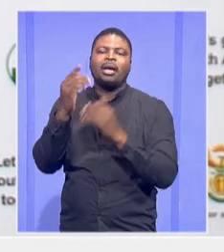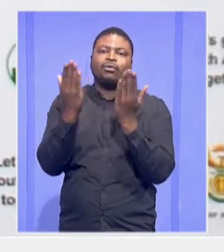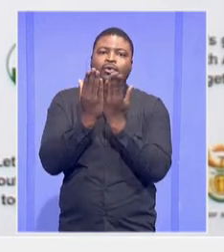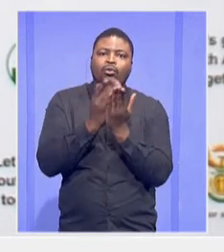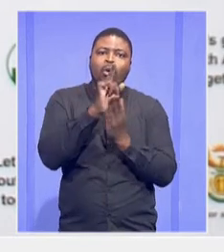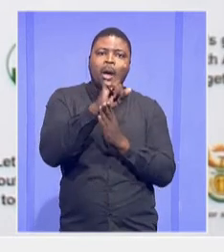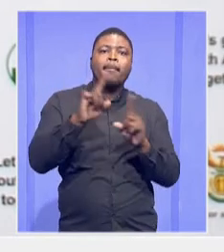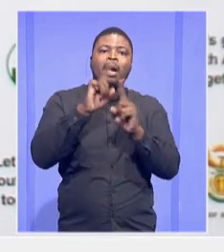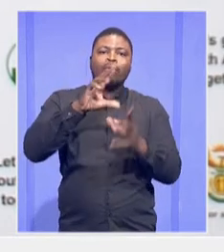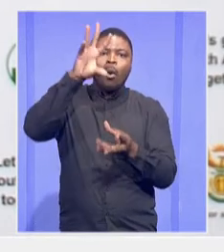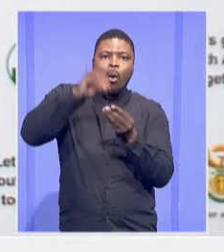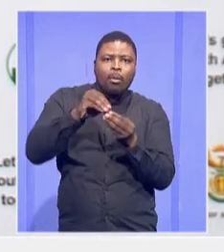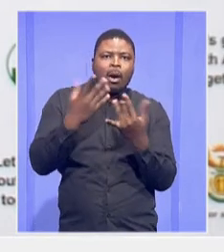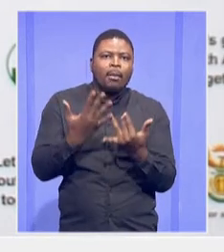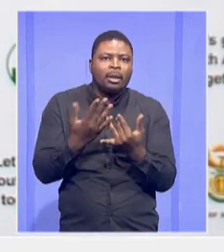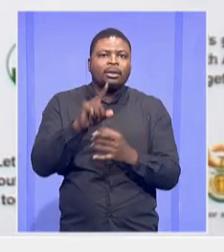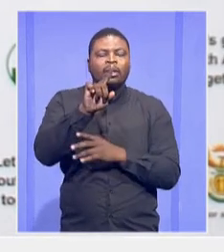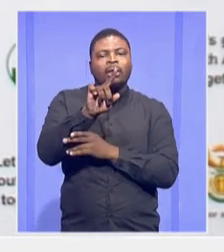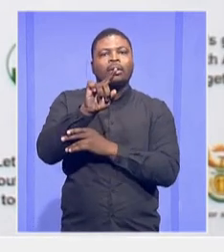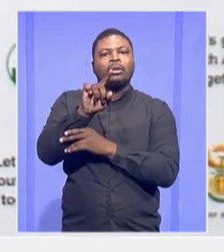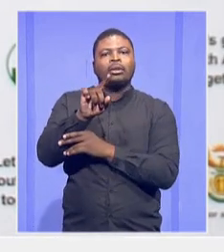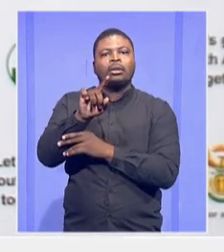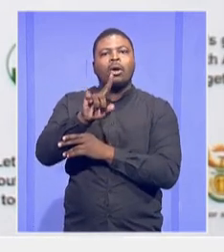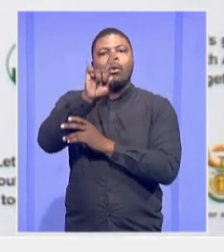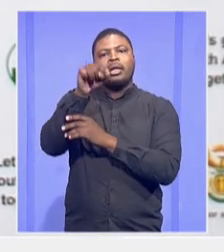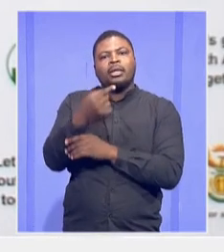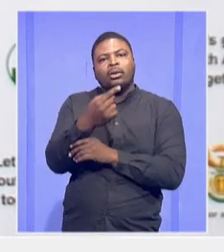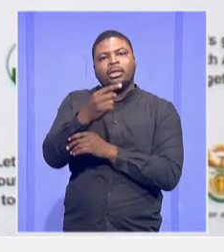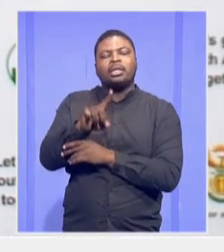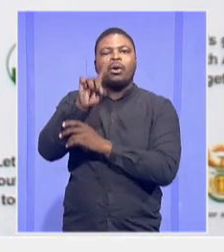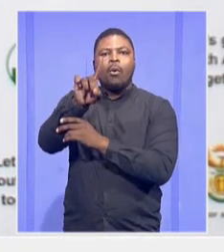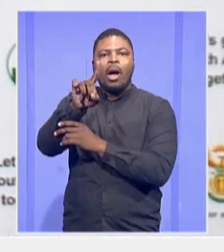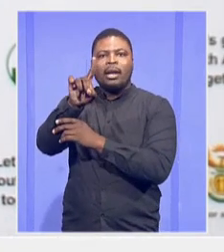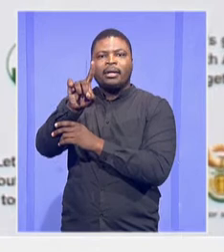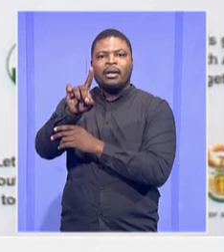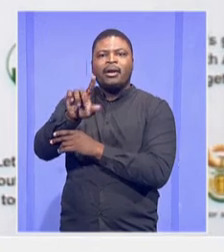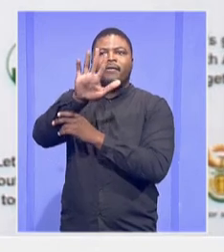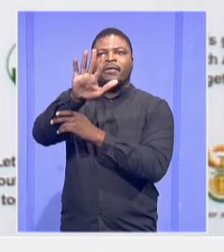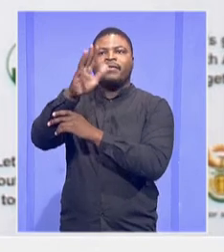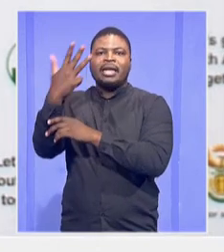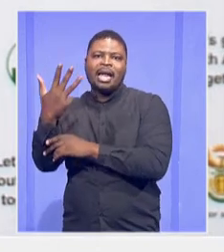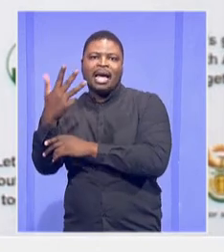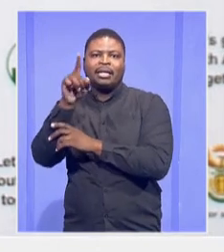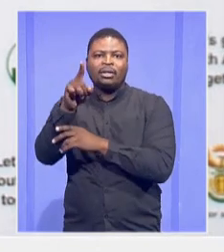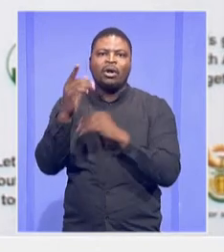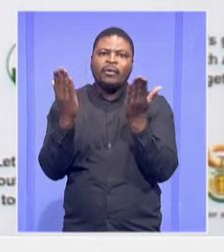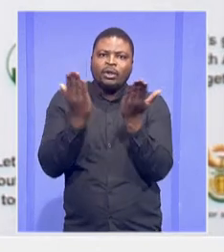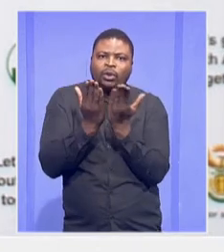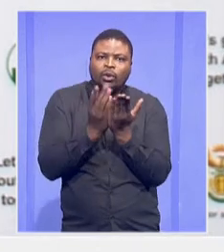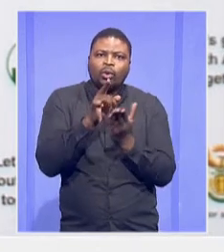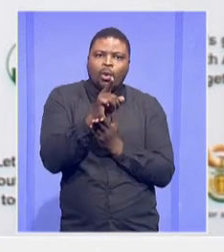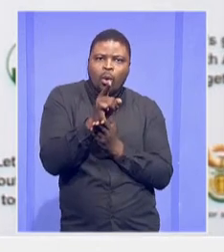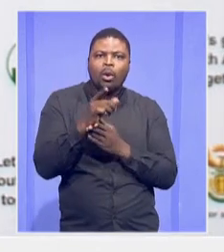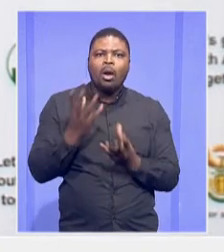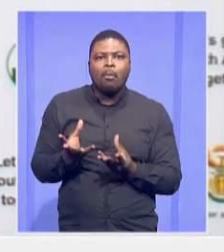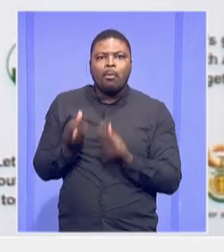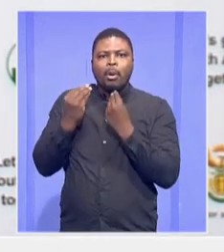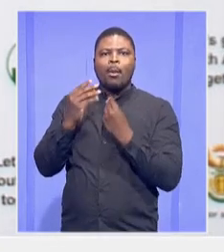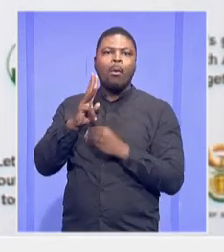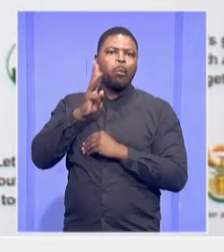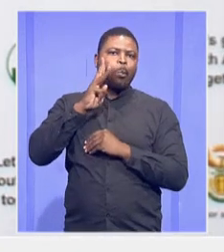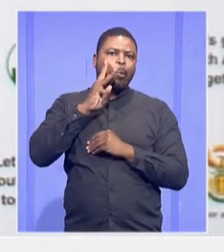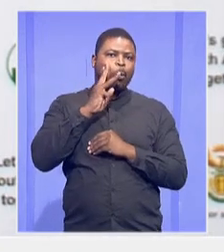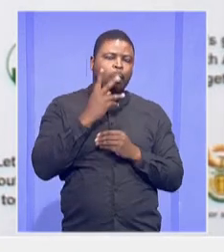of 1,159 of these schools have received water and